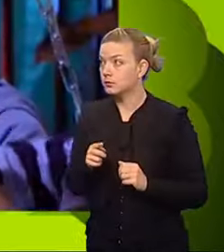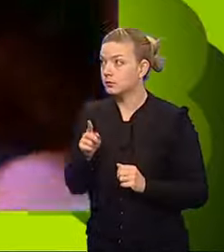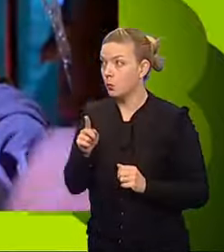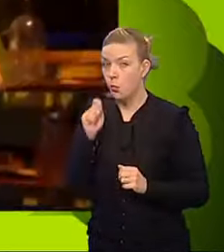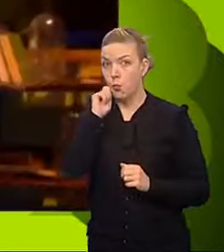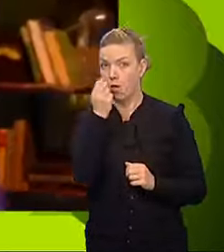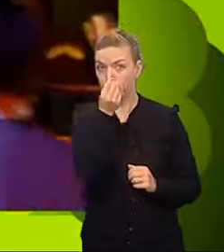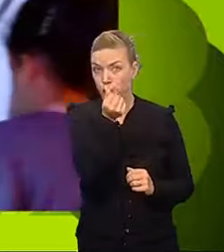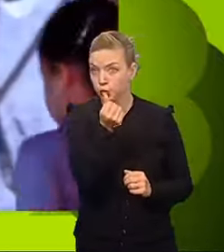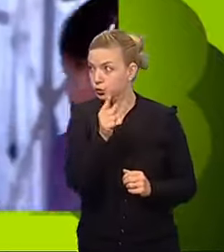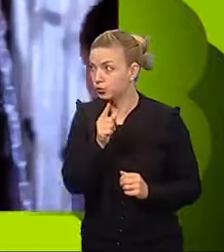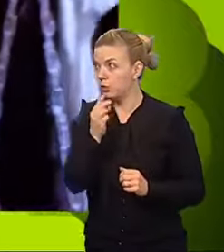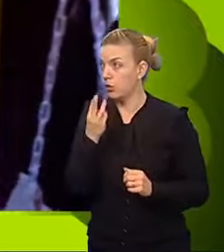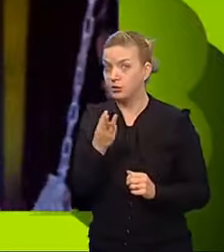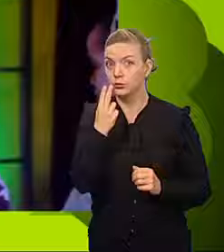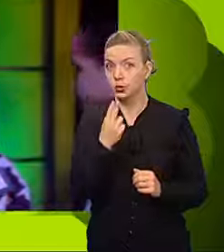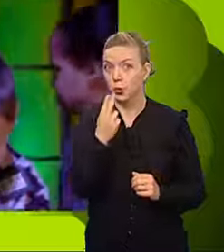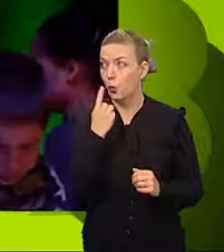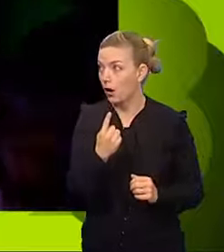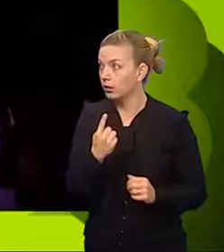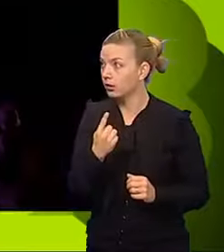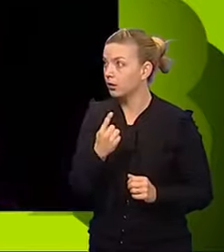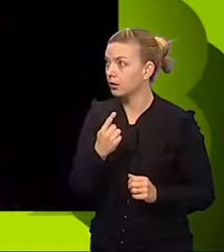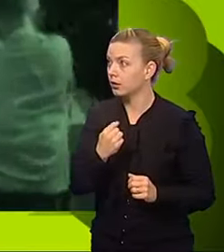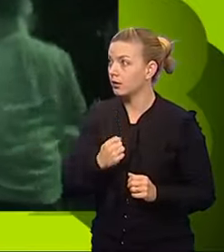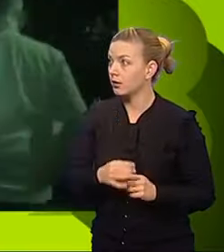There is a blackout coming. Three, two, one.